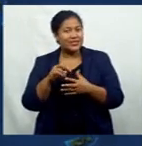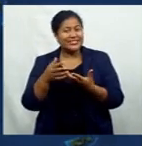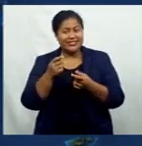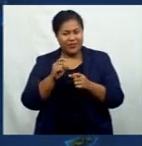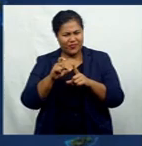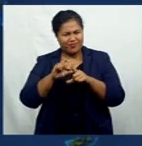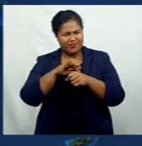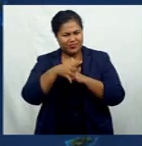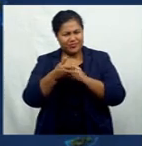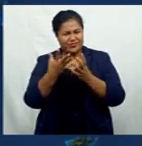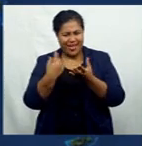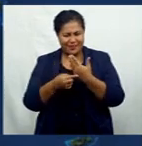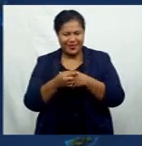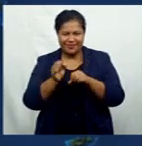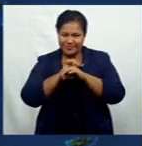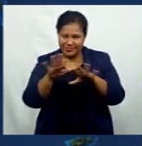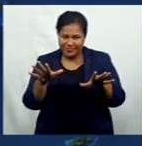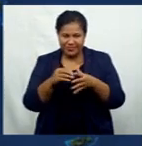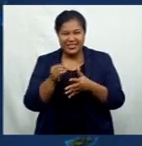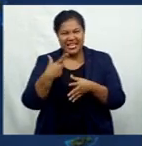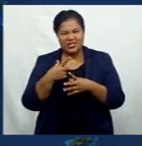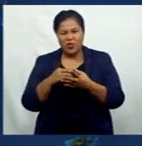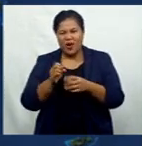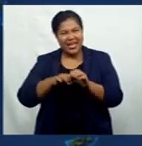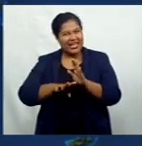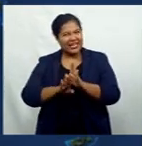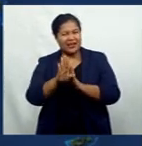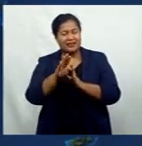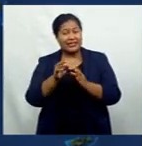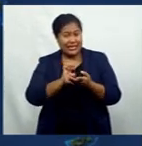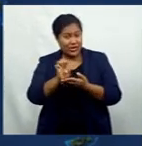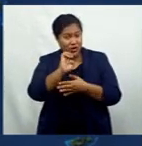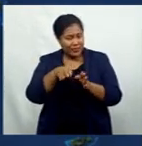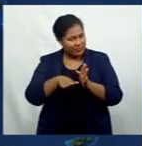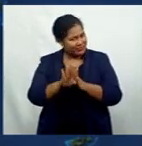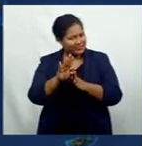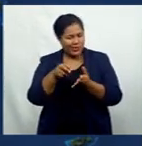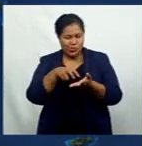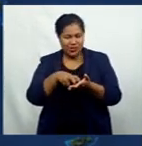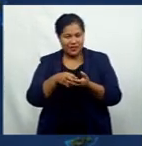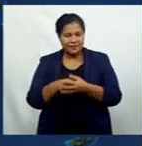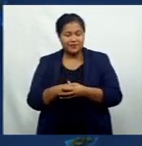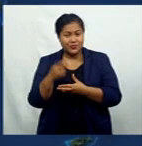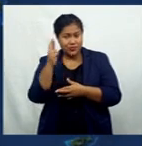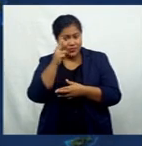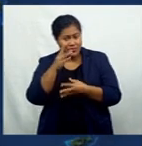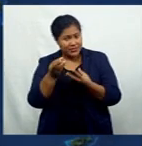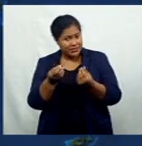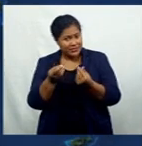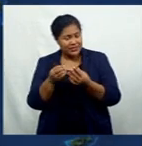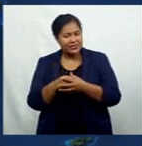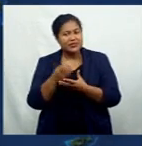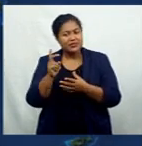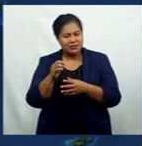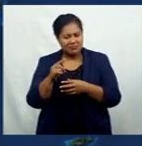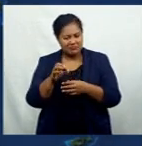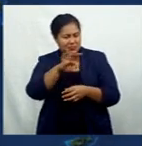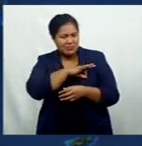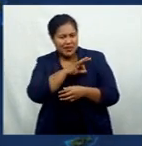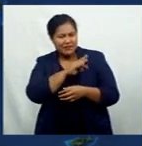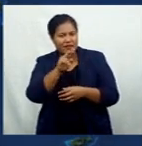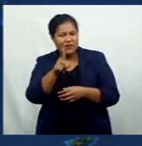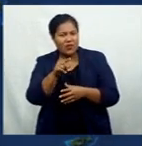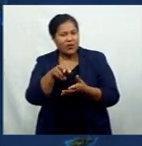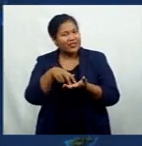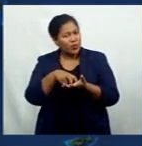variant of the coronavirus weakened the economic rebound. Risky occurrences, on the other hand, were among the major beneficiaries of a